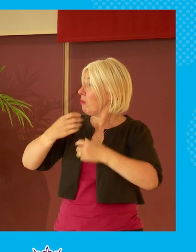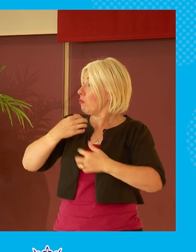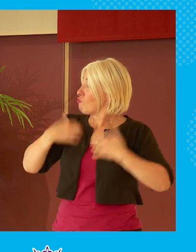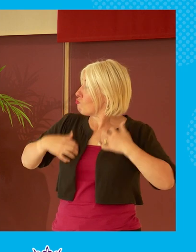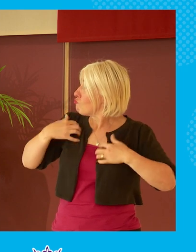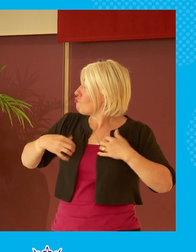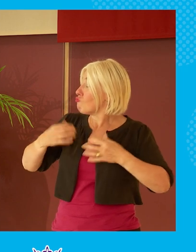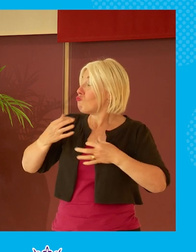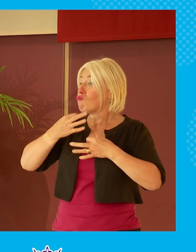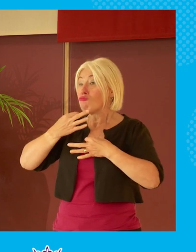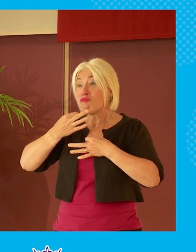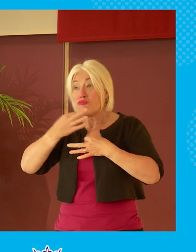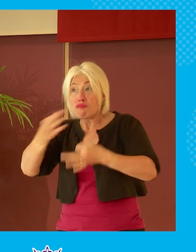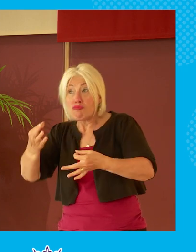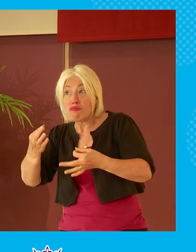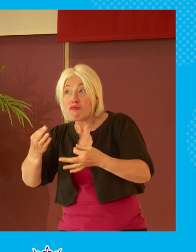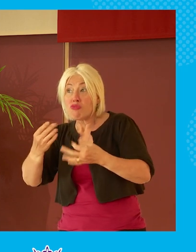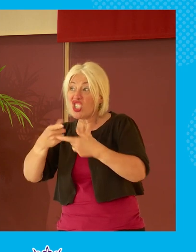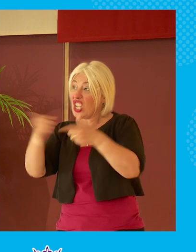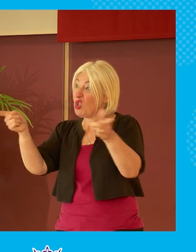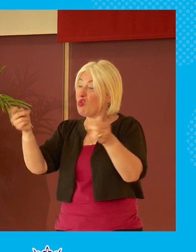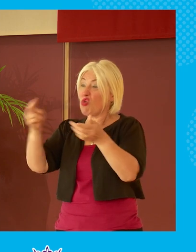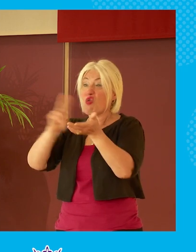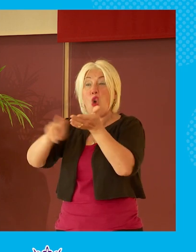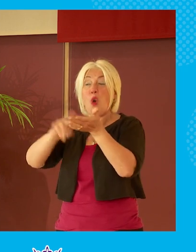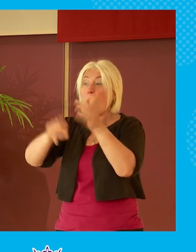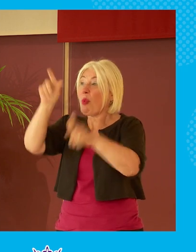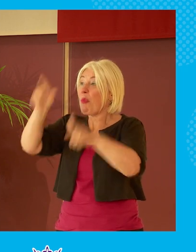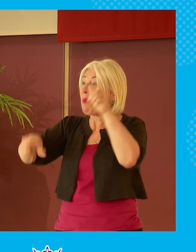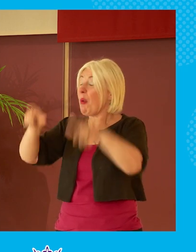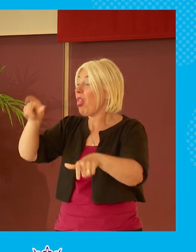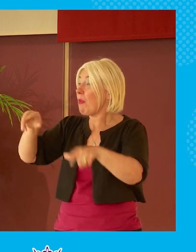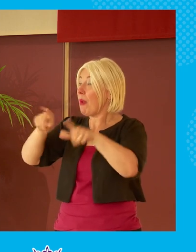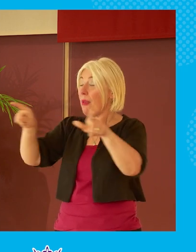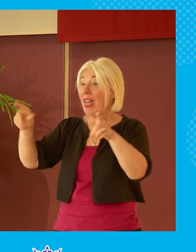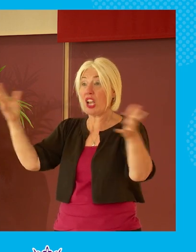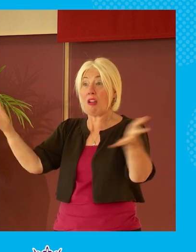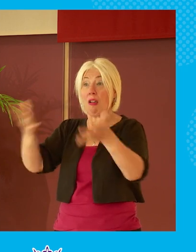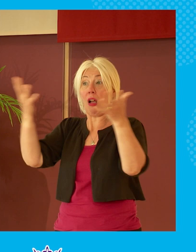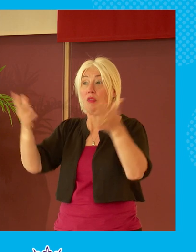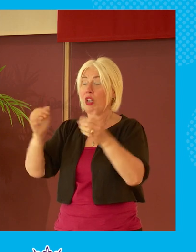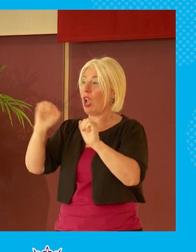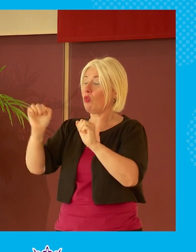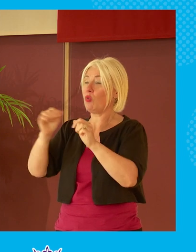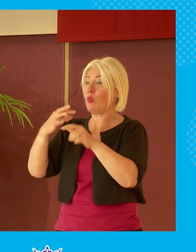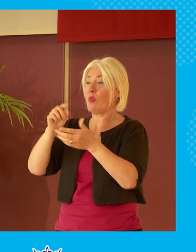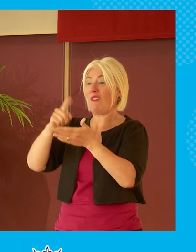your blog off the street uh because that can maybe help encourage better voting choices